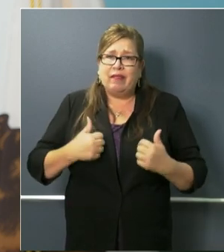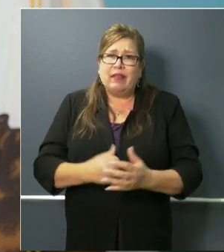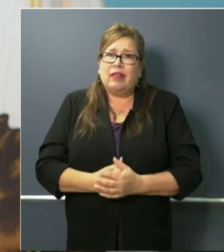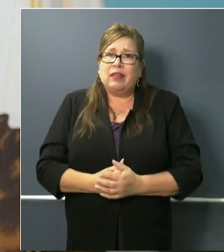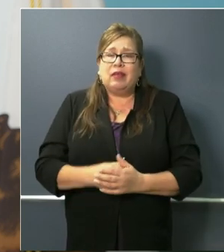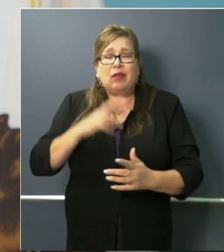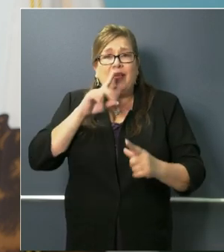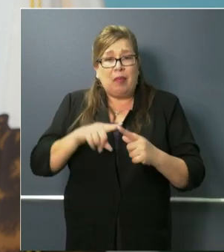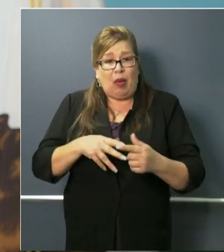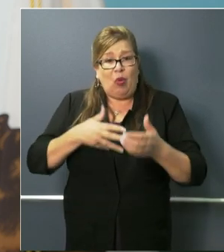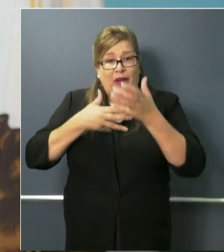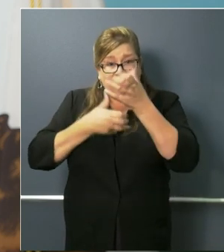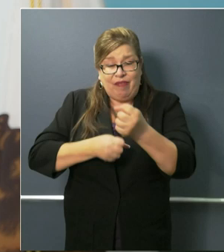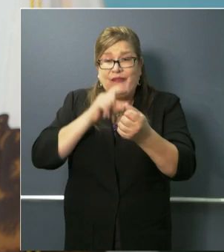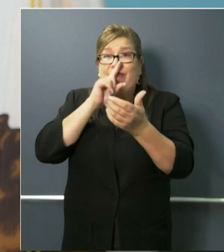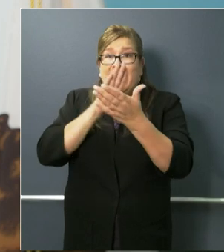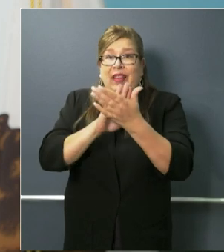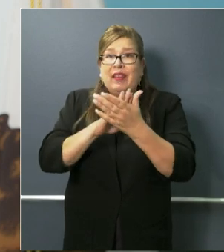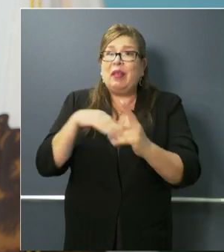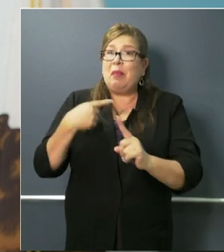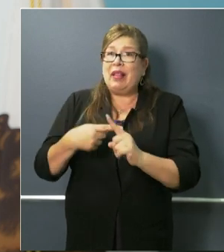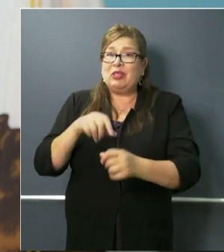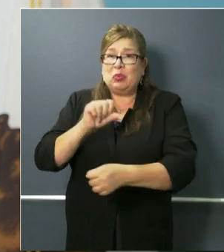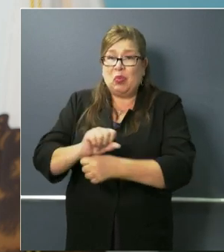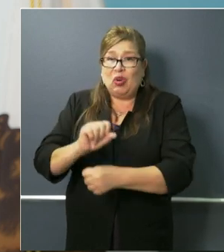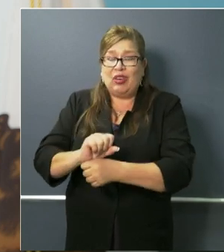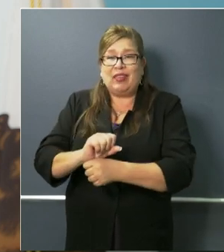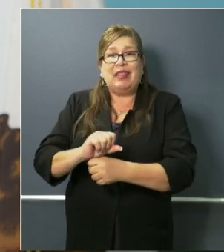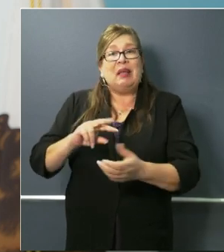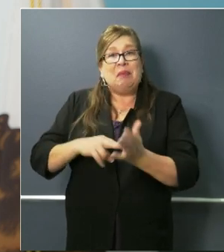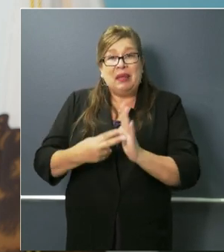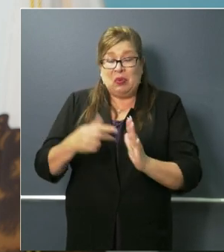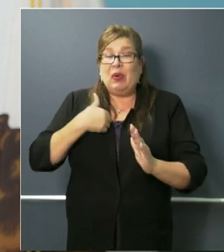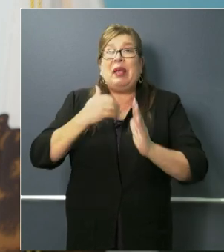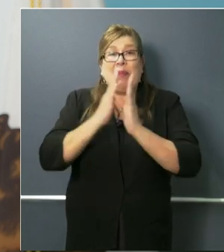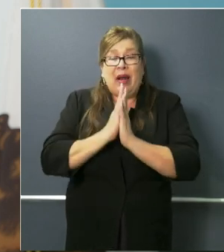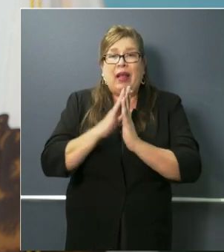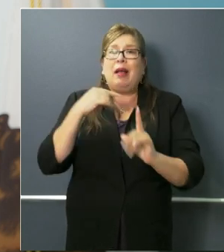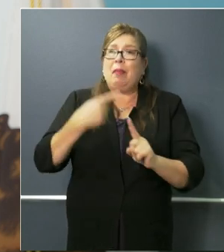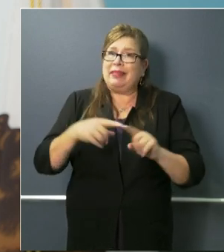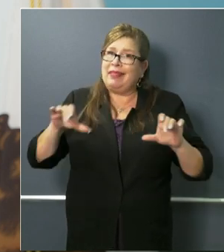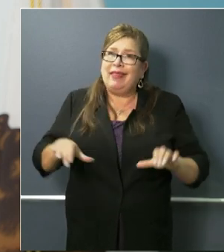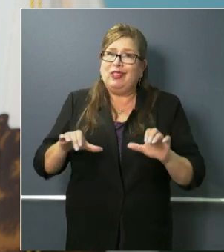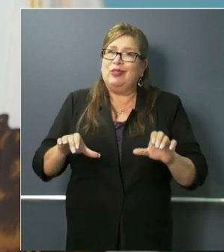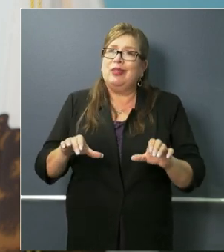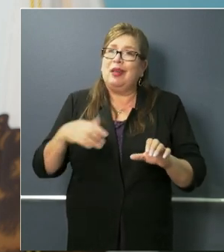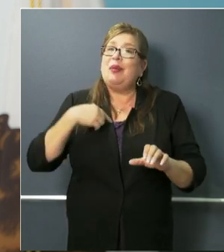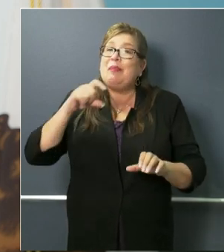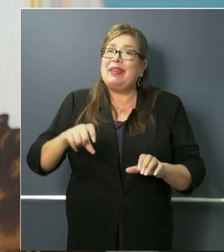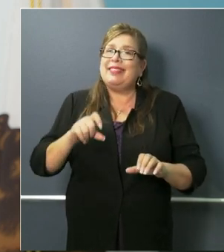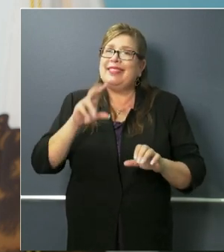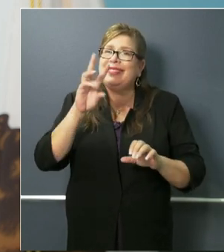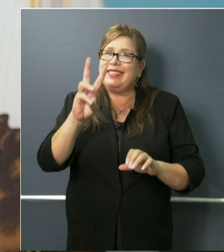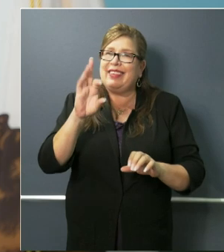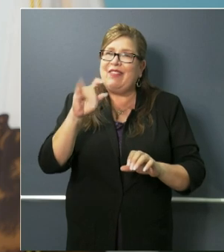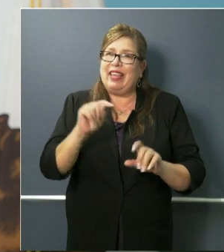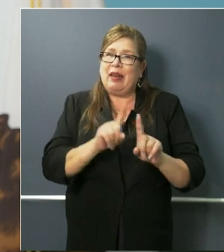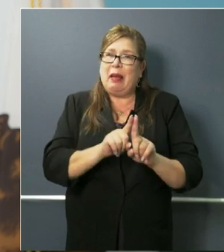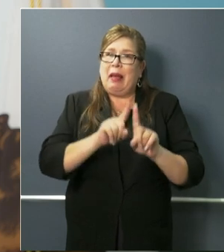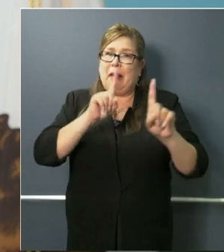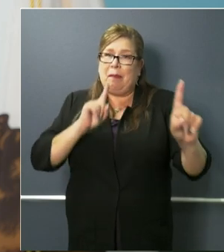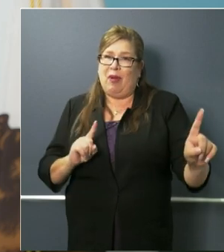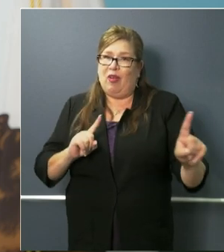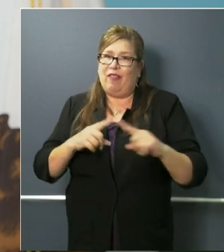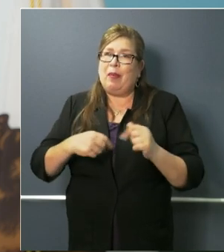faith and works as we pray let's move our feet and let's move our feet six feet apart from one